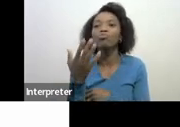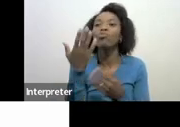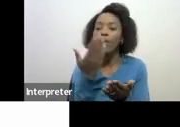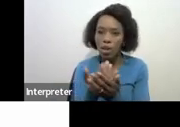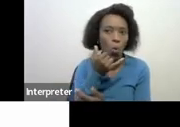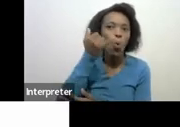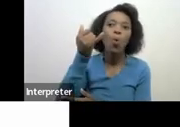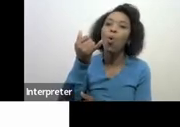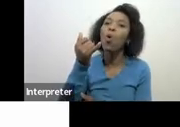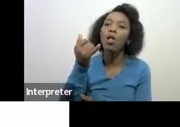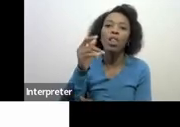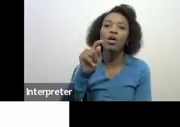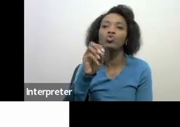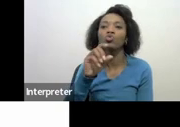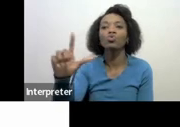number